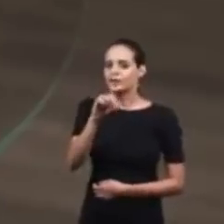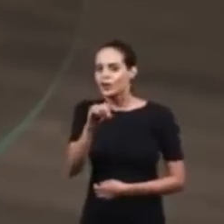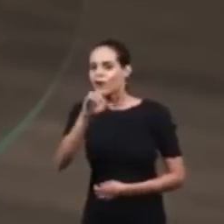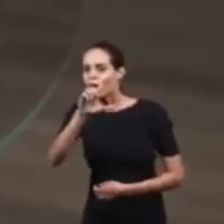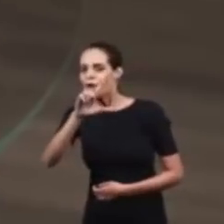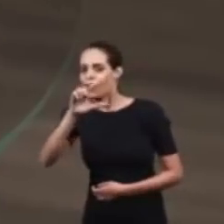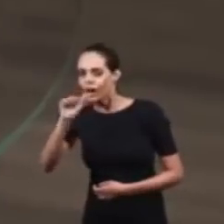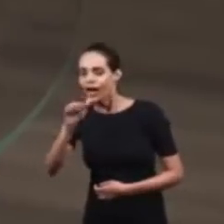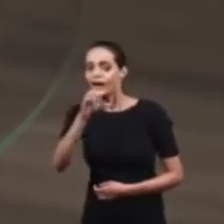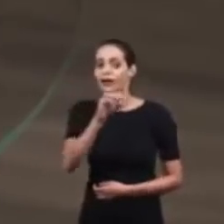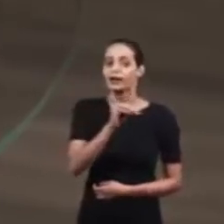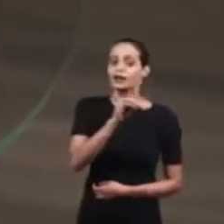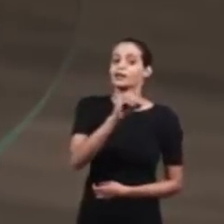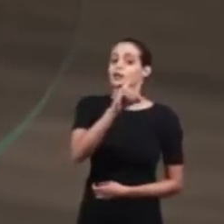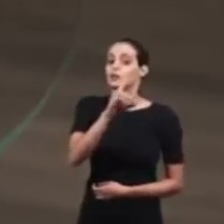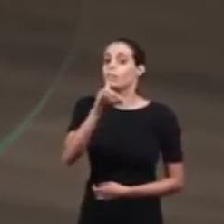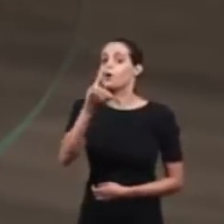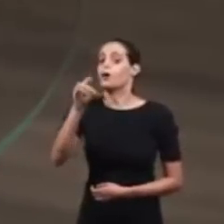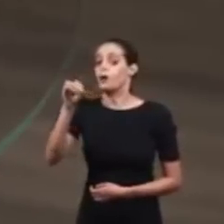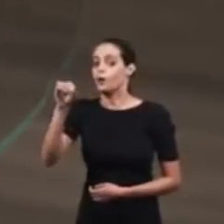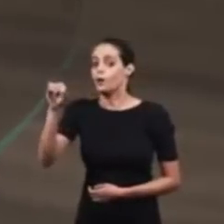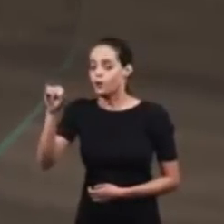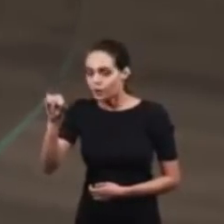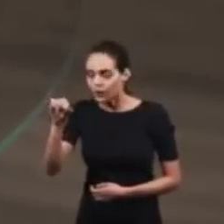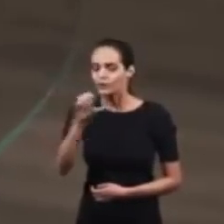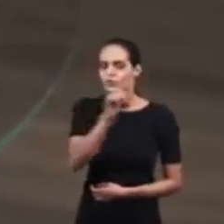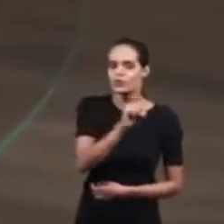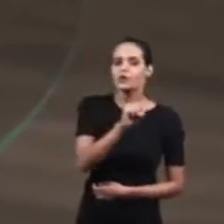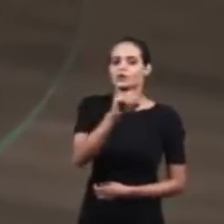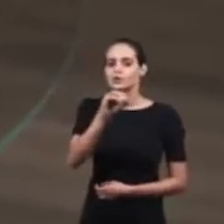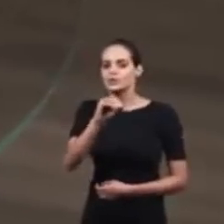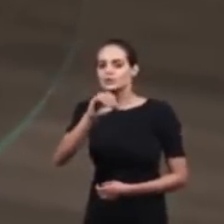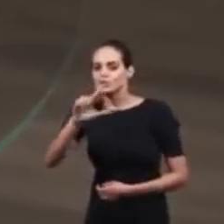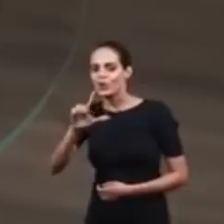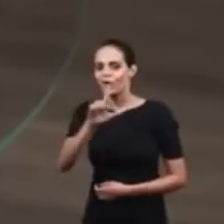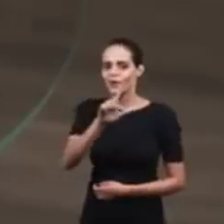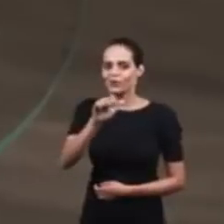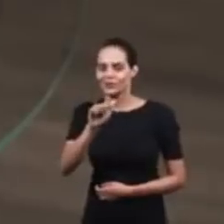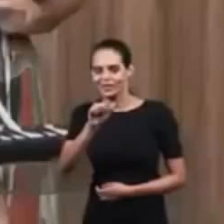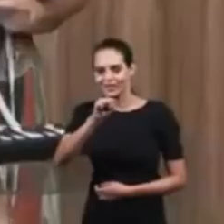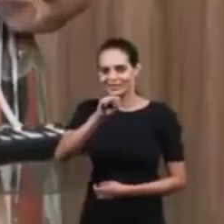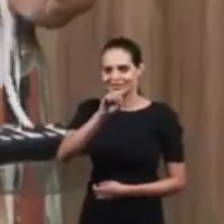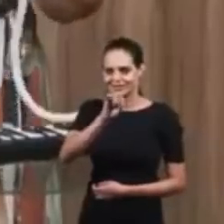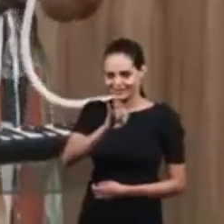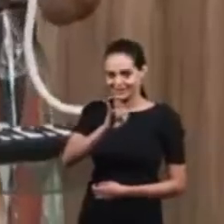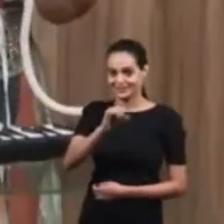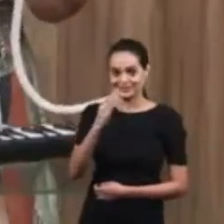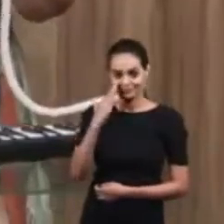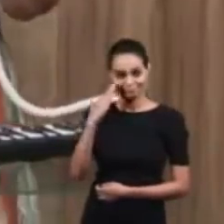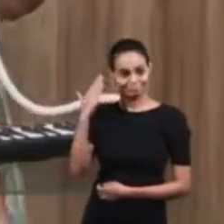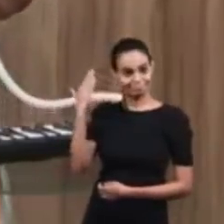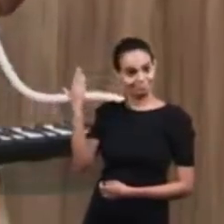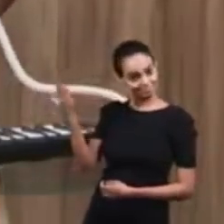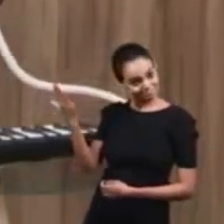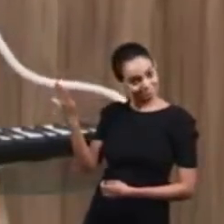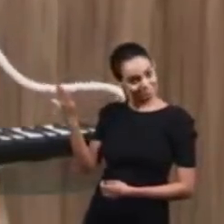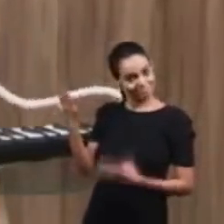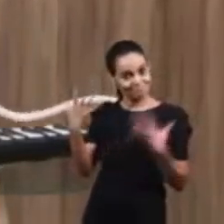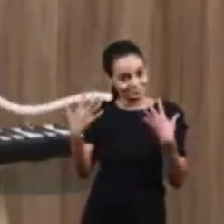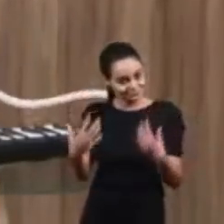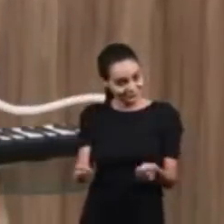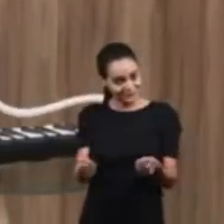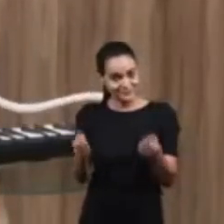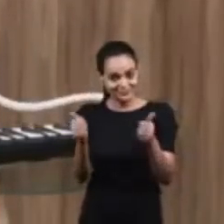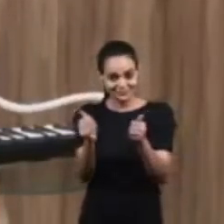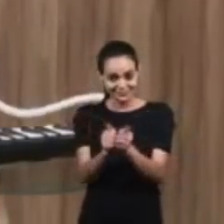Do Stretch Sol La Ti So Let's Count So We Can Play